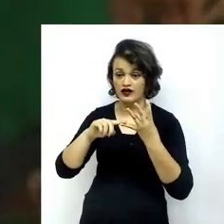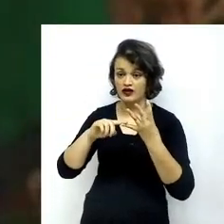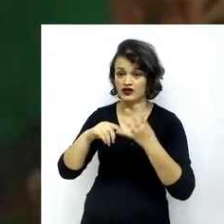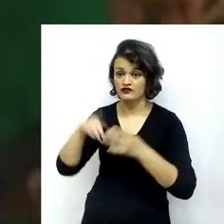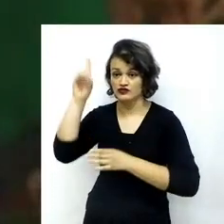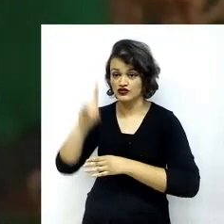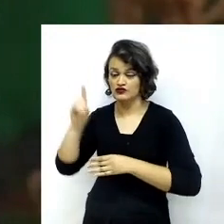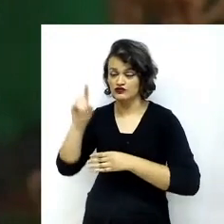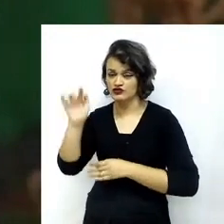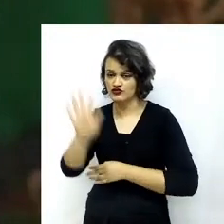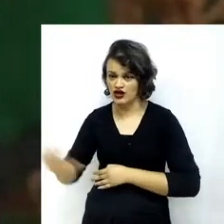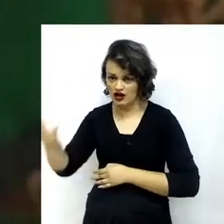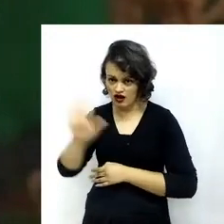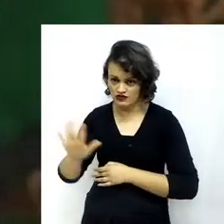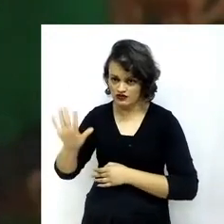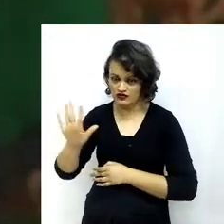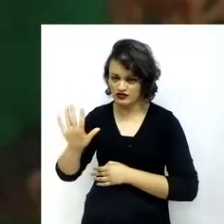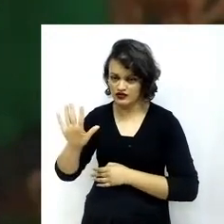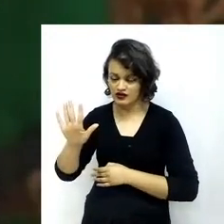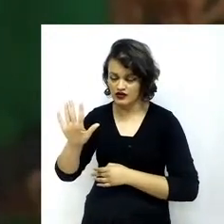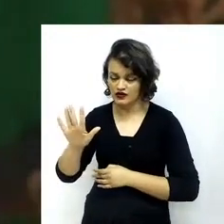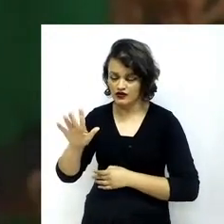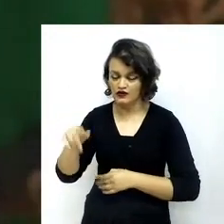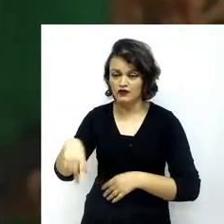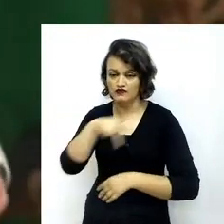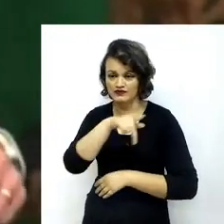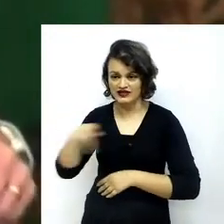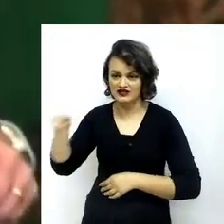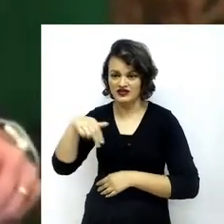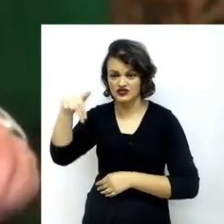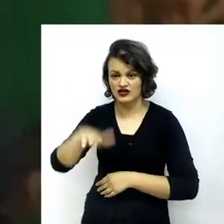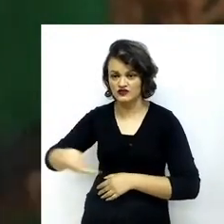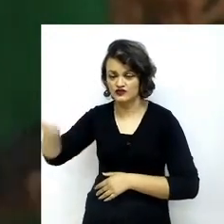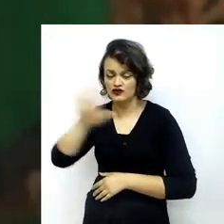the telecommunications agency, Leonardo Euler.